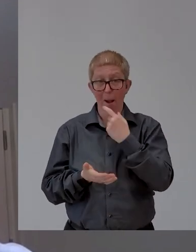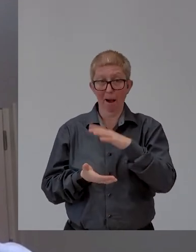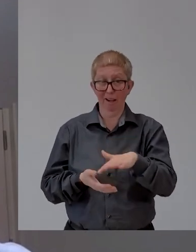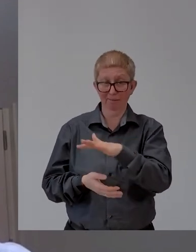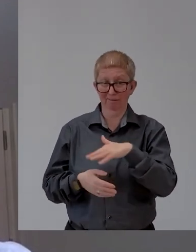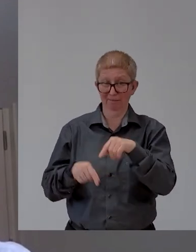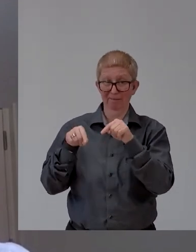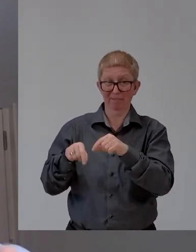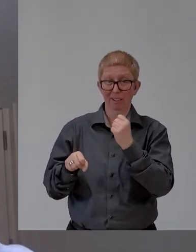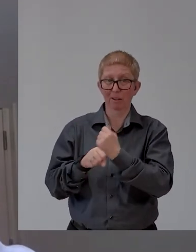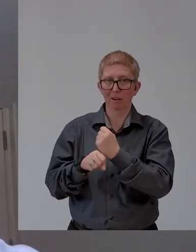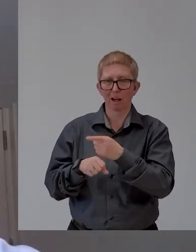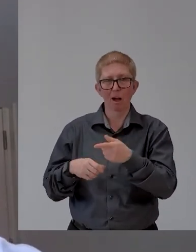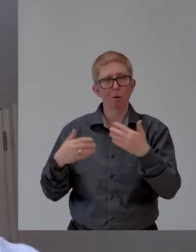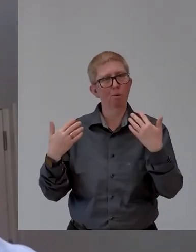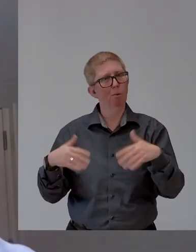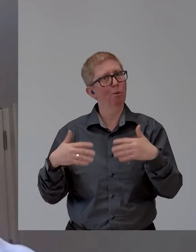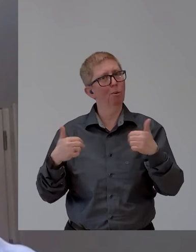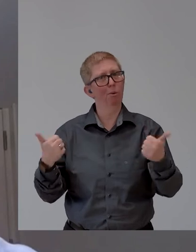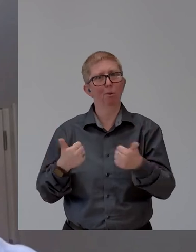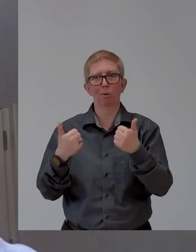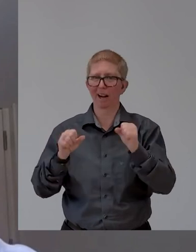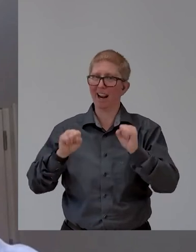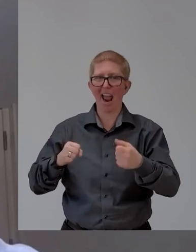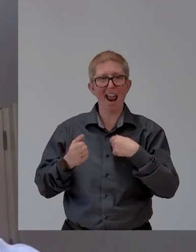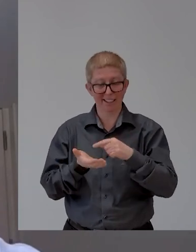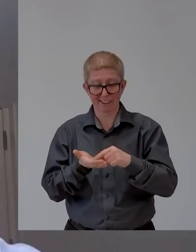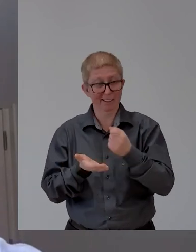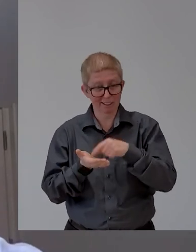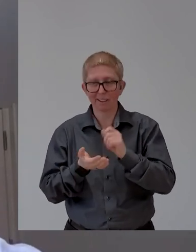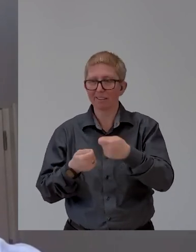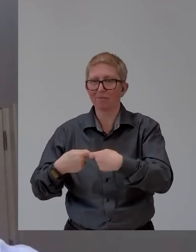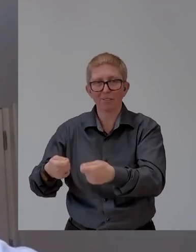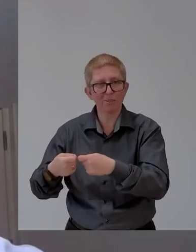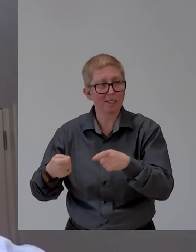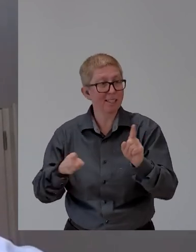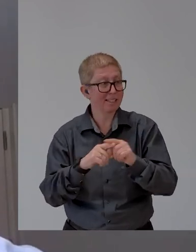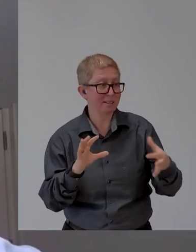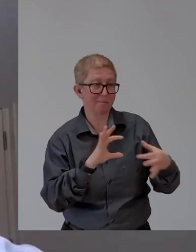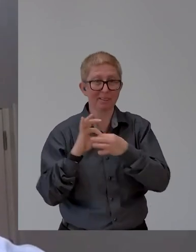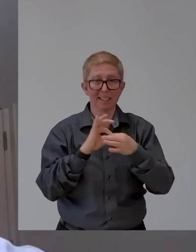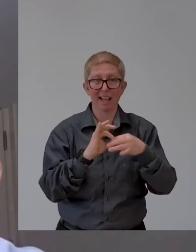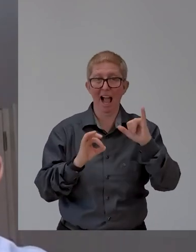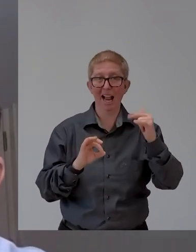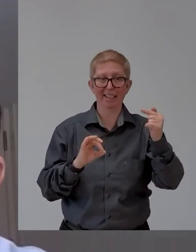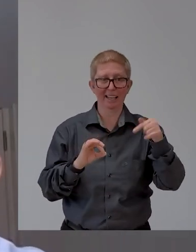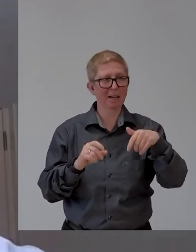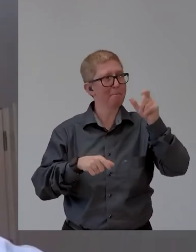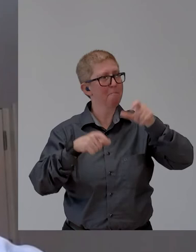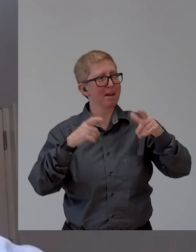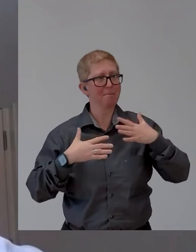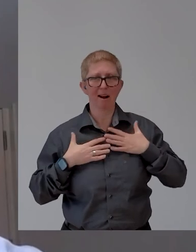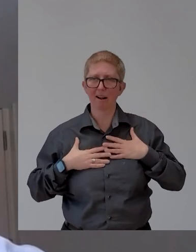of lives. And then more recently, the last four years at ADECO, the world's largest staffing company with the honorable mission